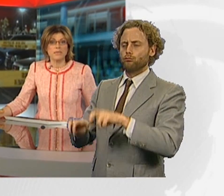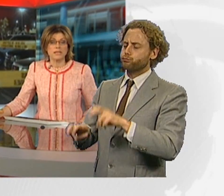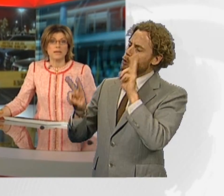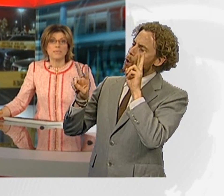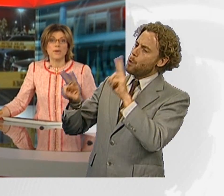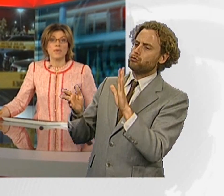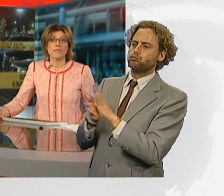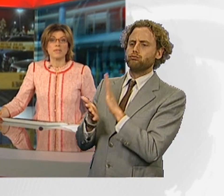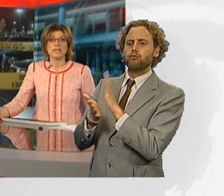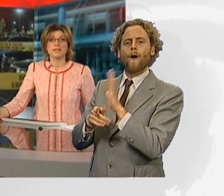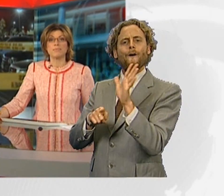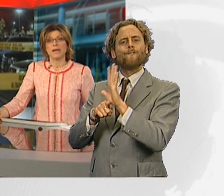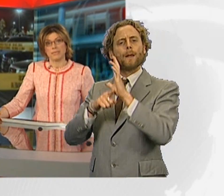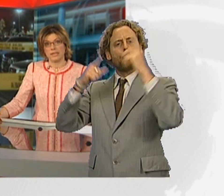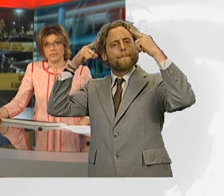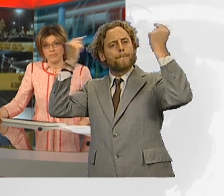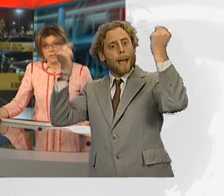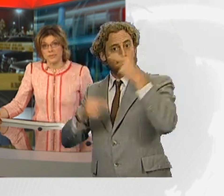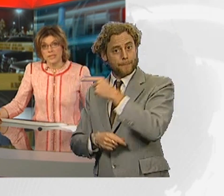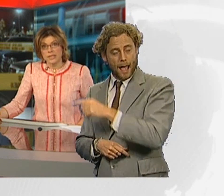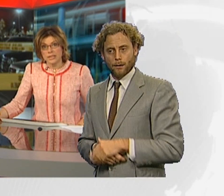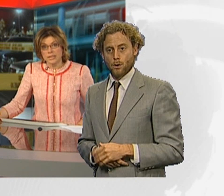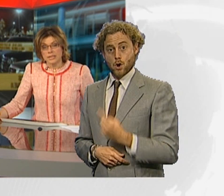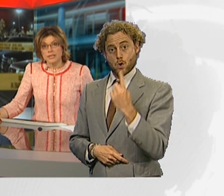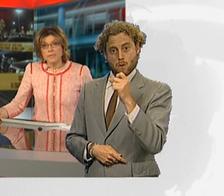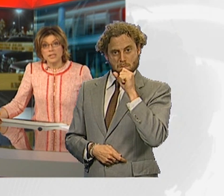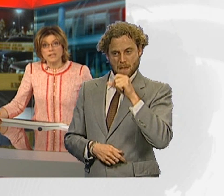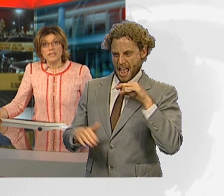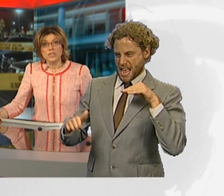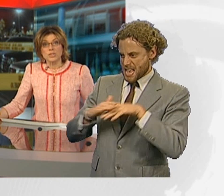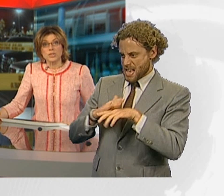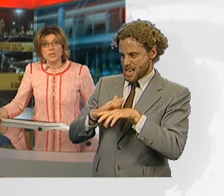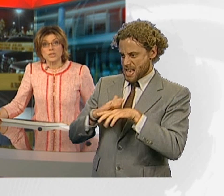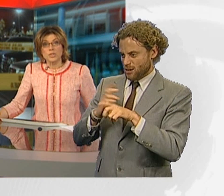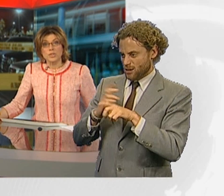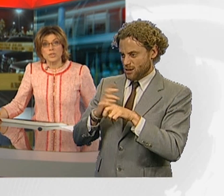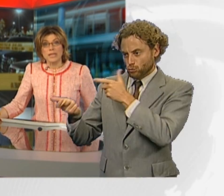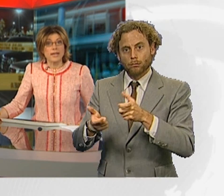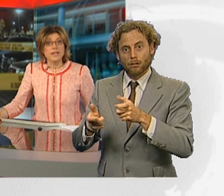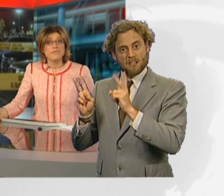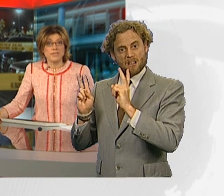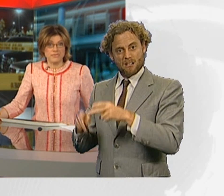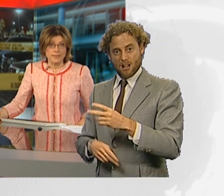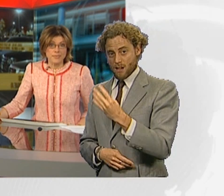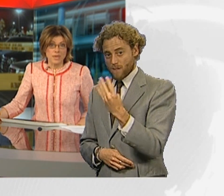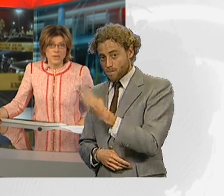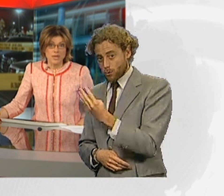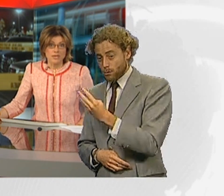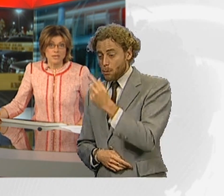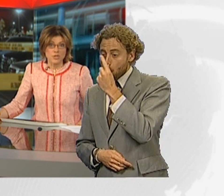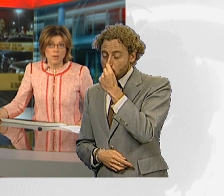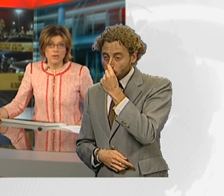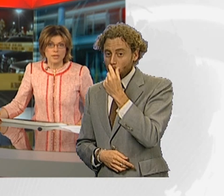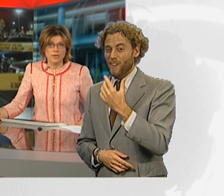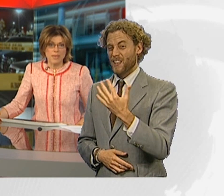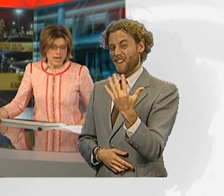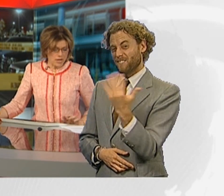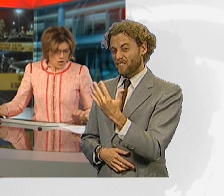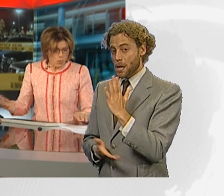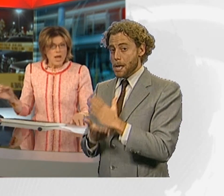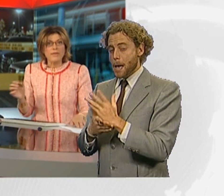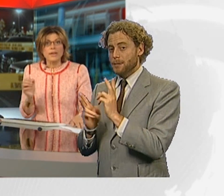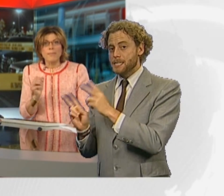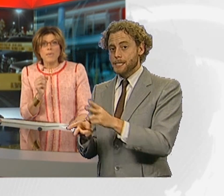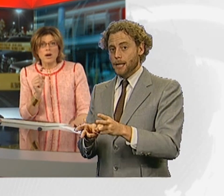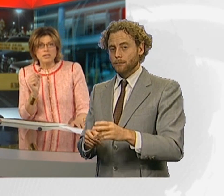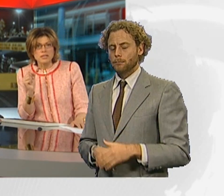fire at a midnight premiere of the latest Batman film. The number of injured could be as high as 50. Eyewitnesses have spoken of a man